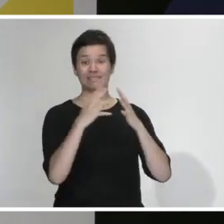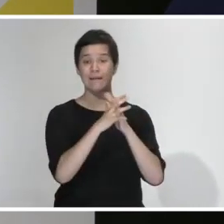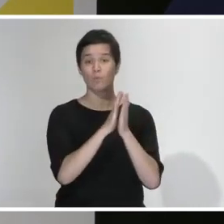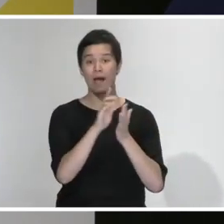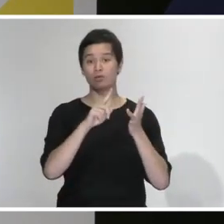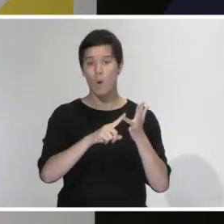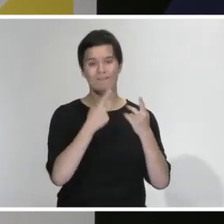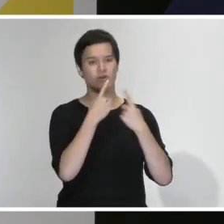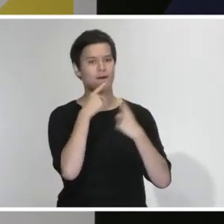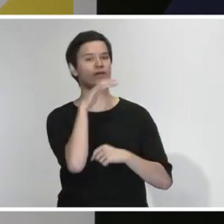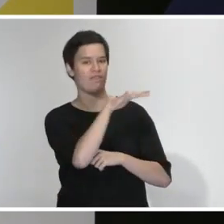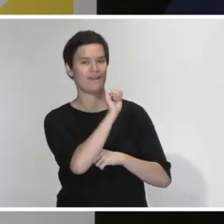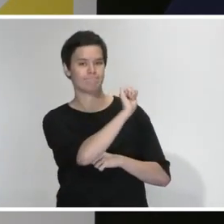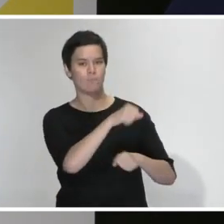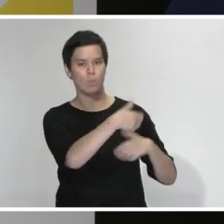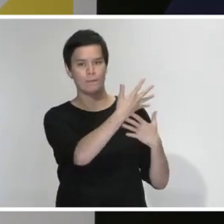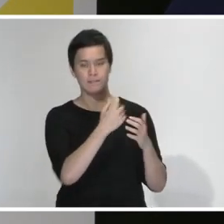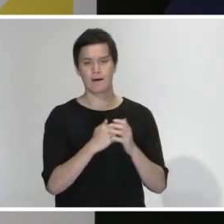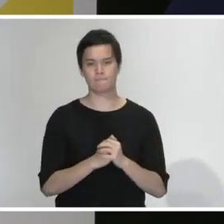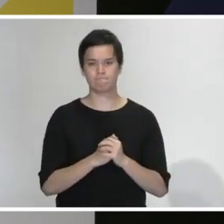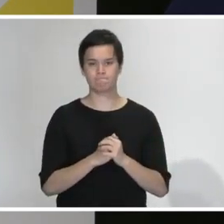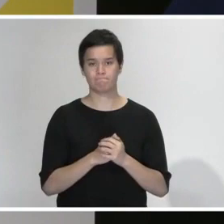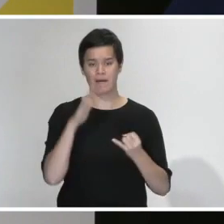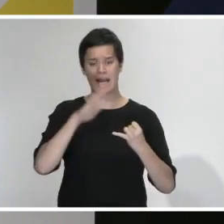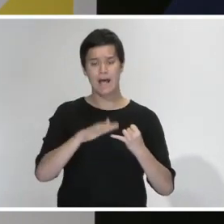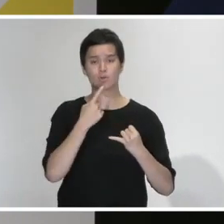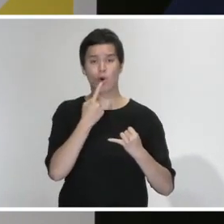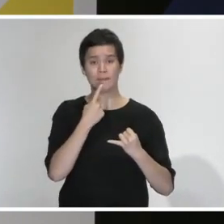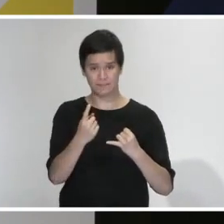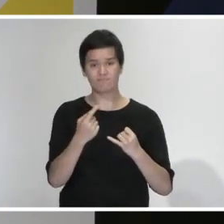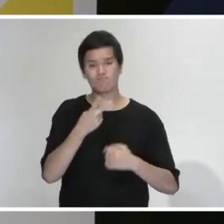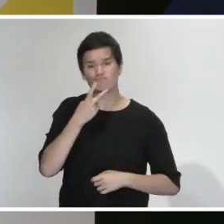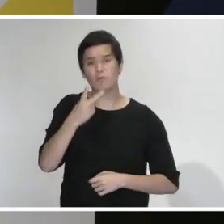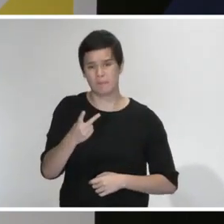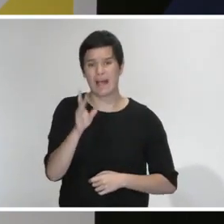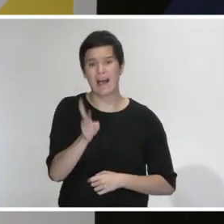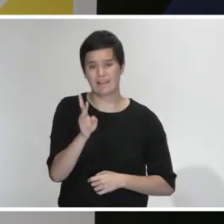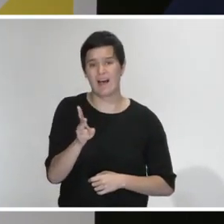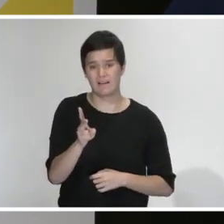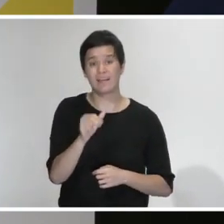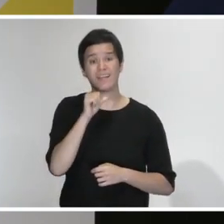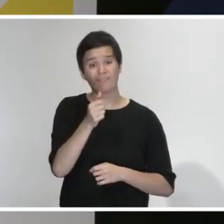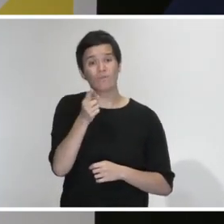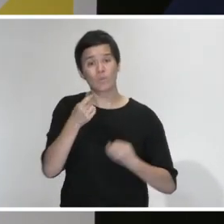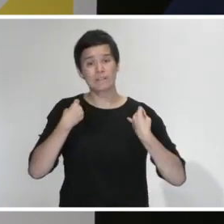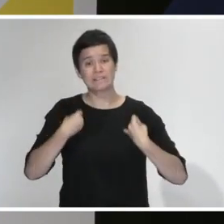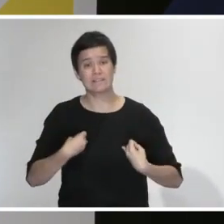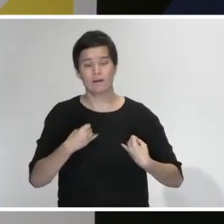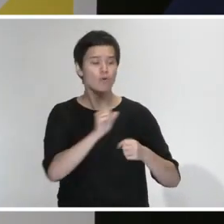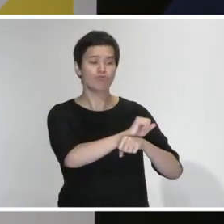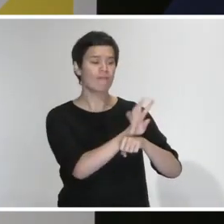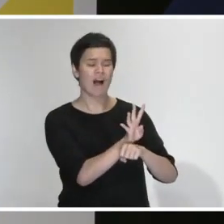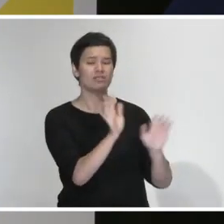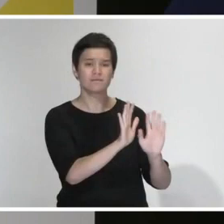website and a final comment just to reiterate my point from yesterday if you need medical attention for anything